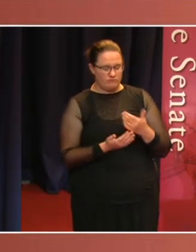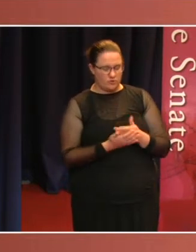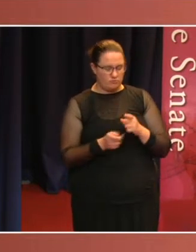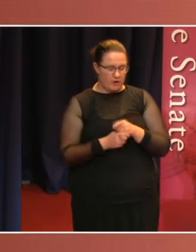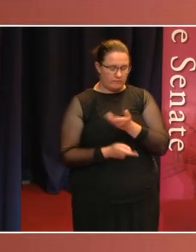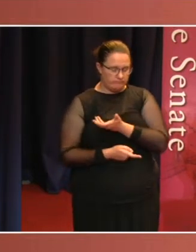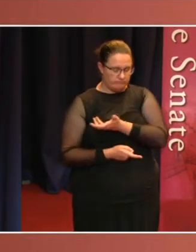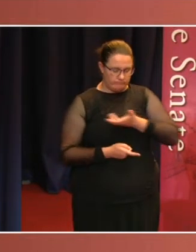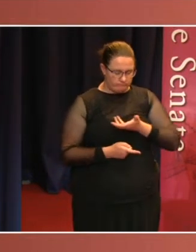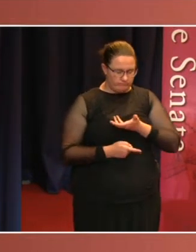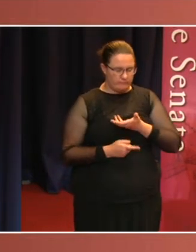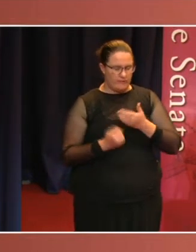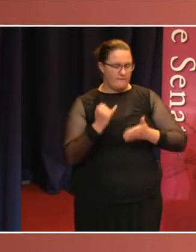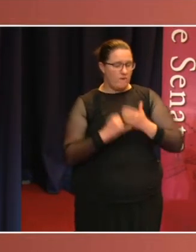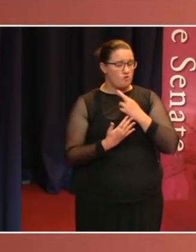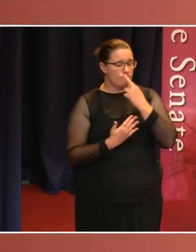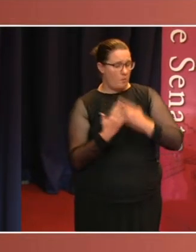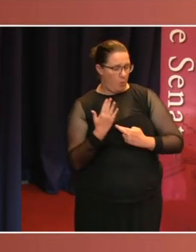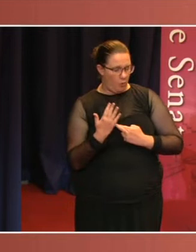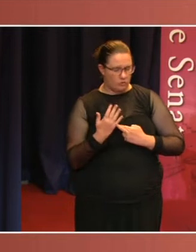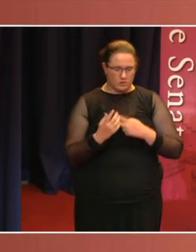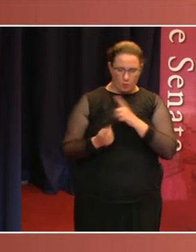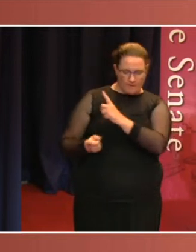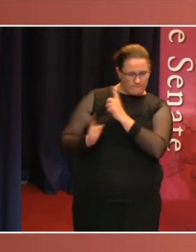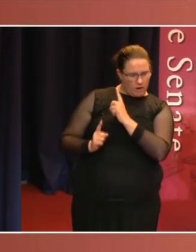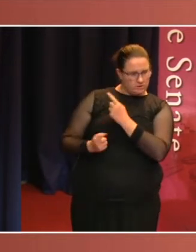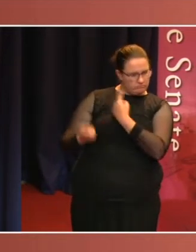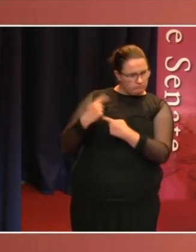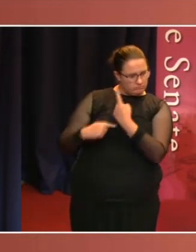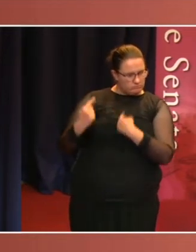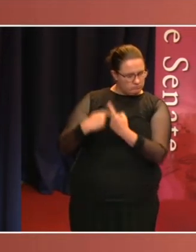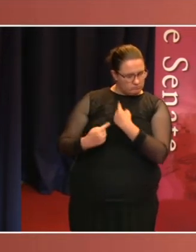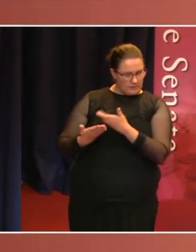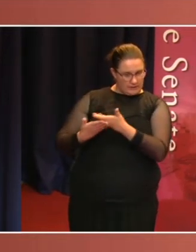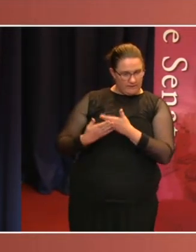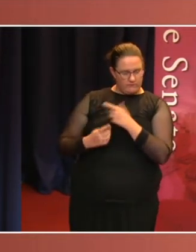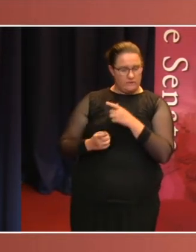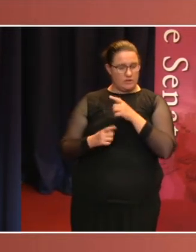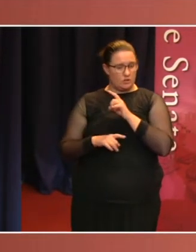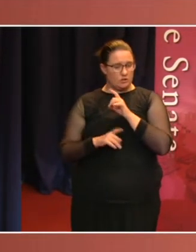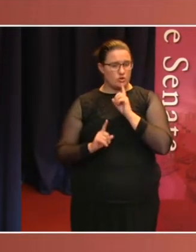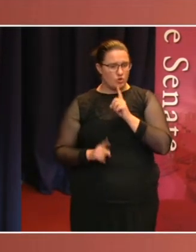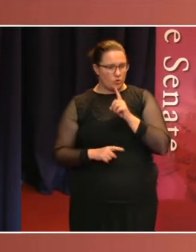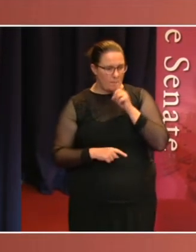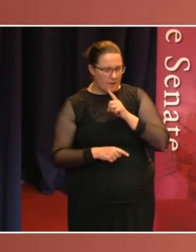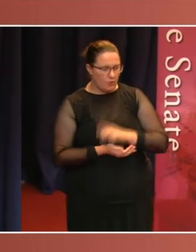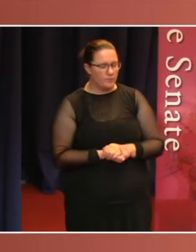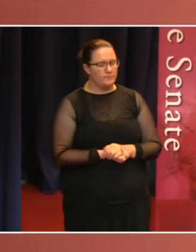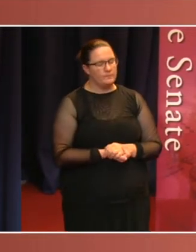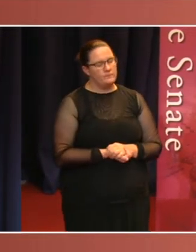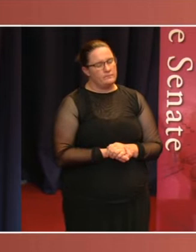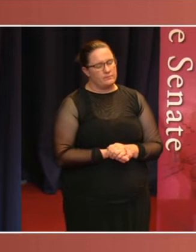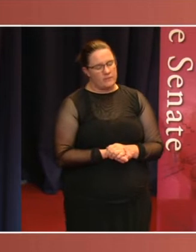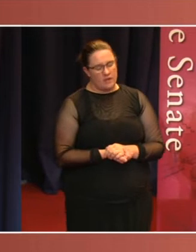consultancy. With such an order, the public would be able to see what research, advice and recommendations consultants